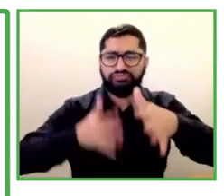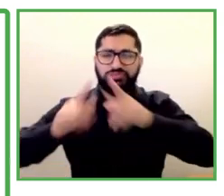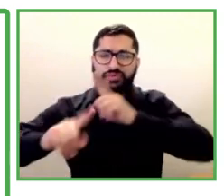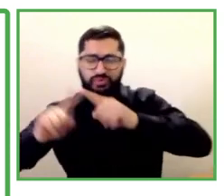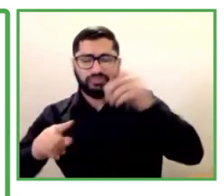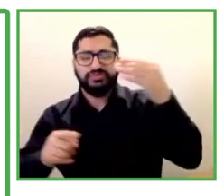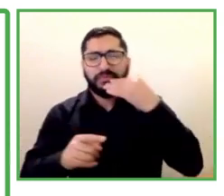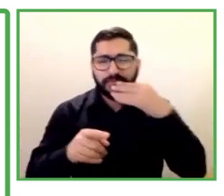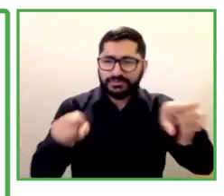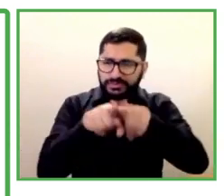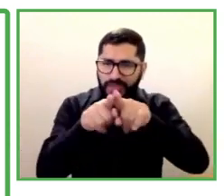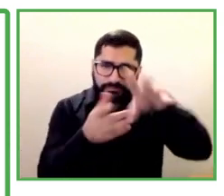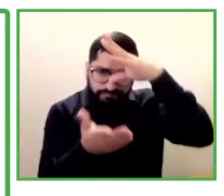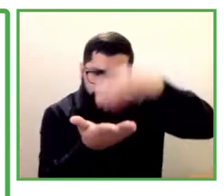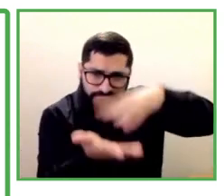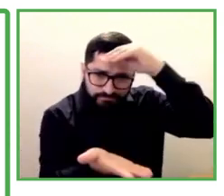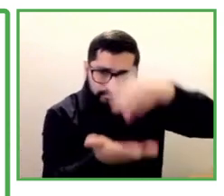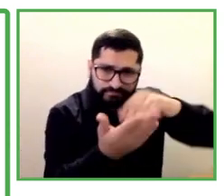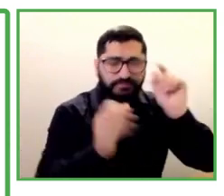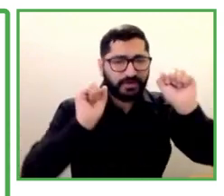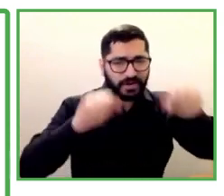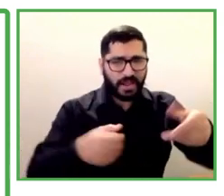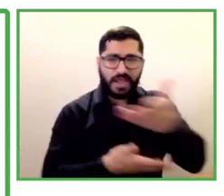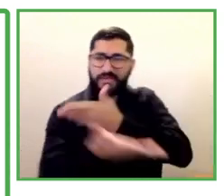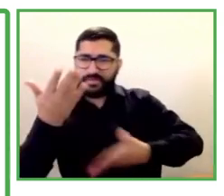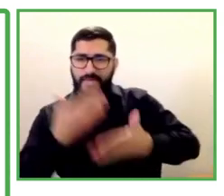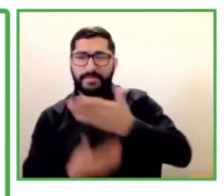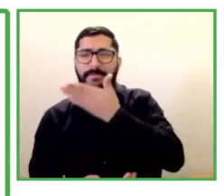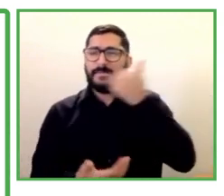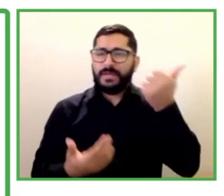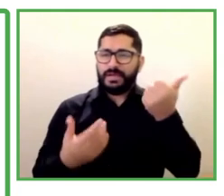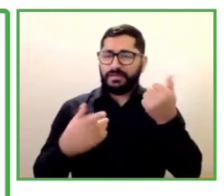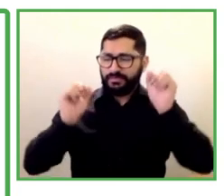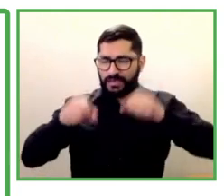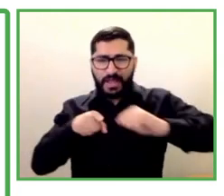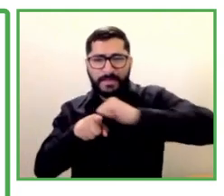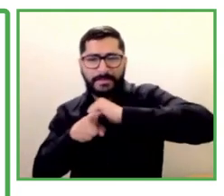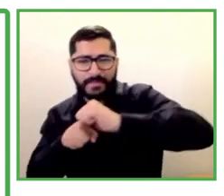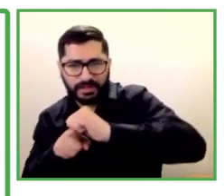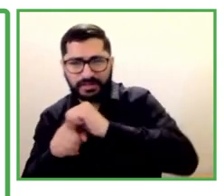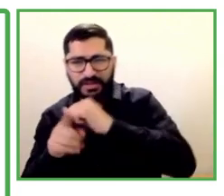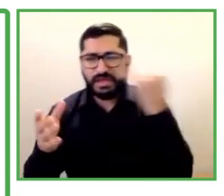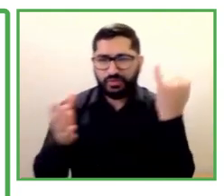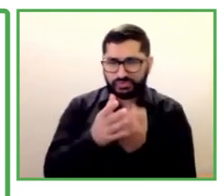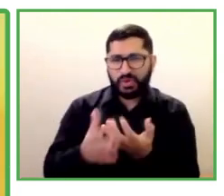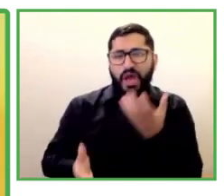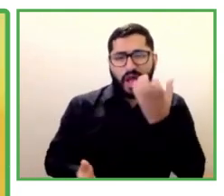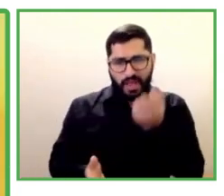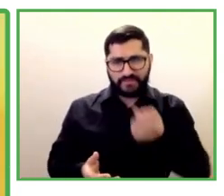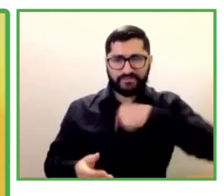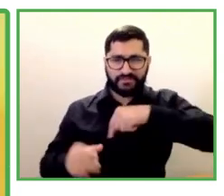Brazil and we want to take it to Chile everything that we learned so far.